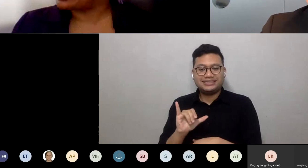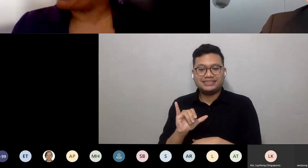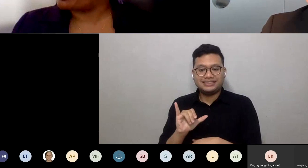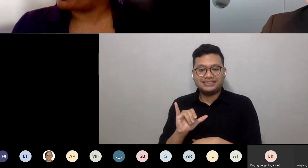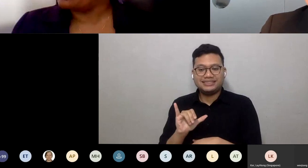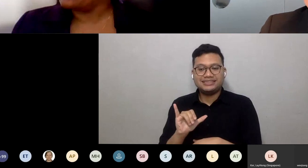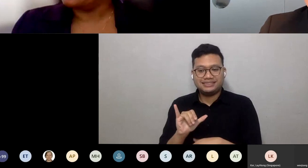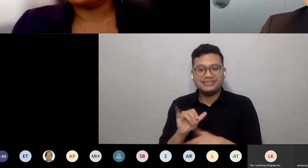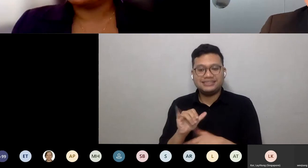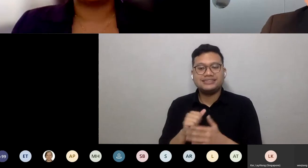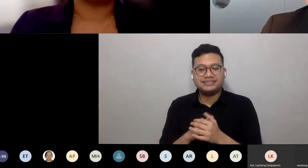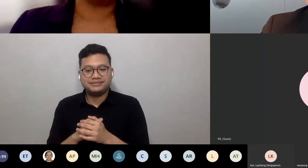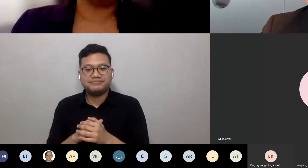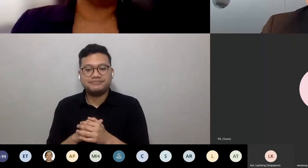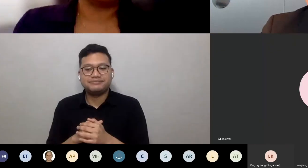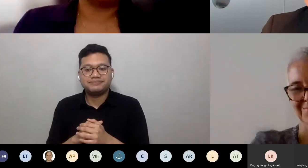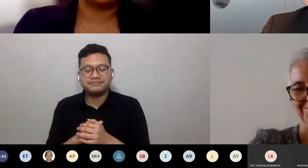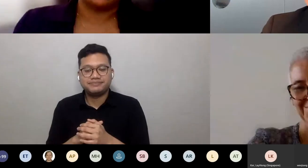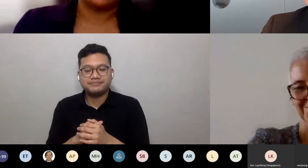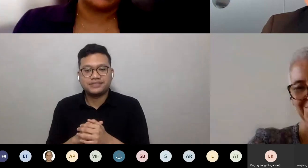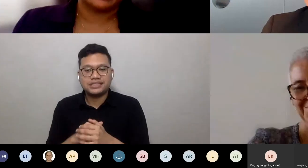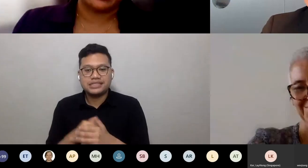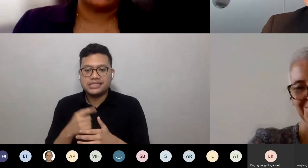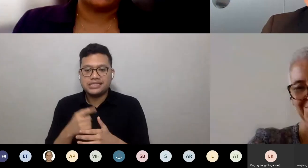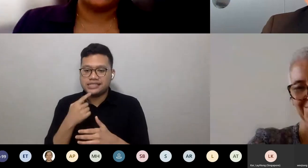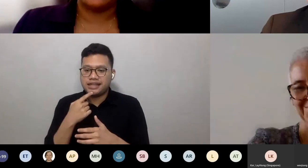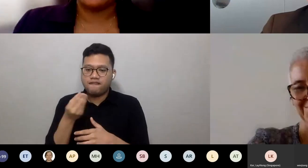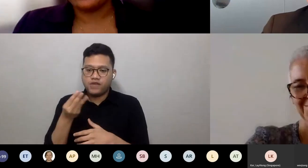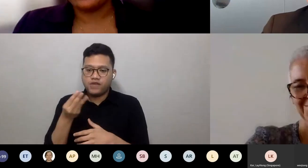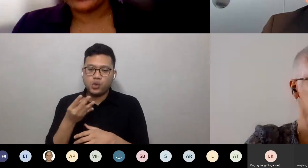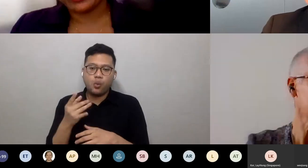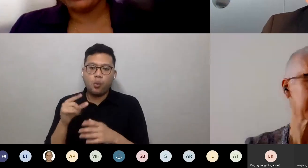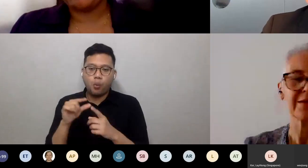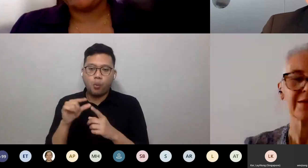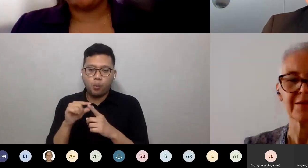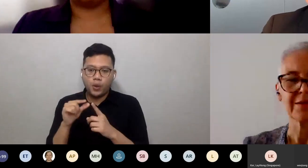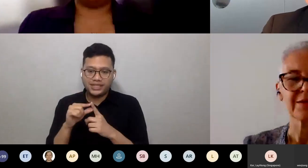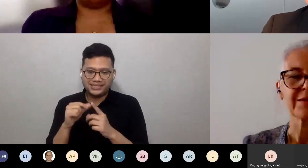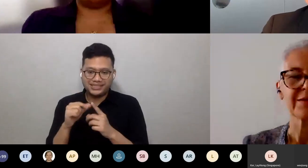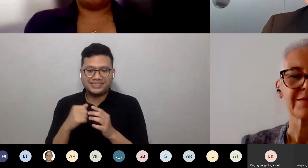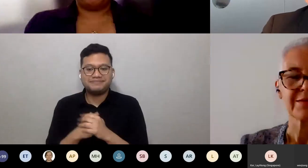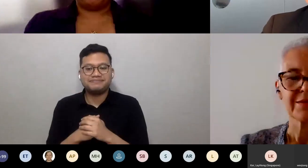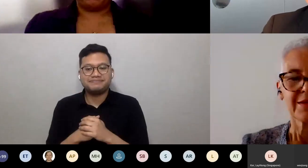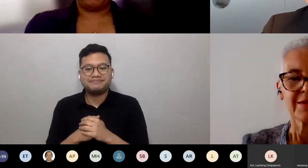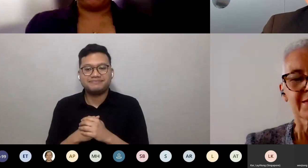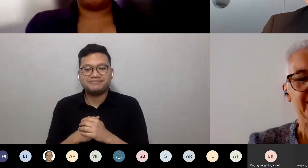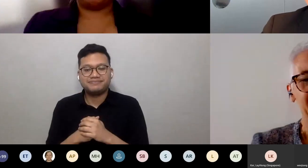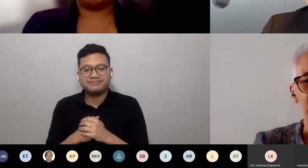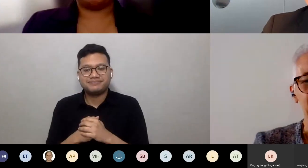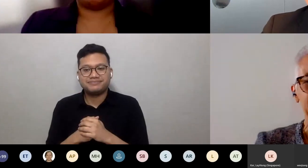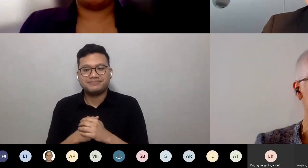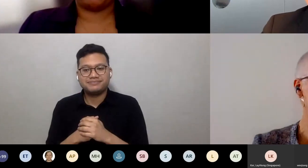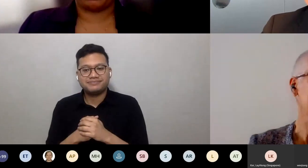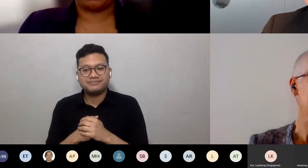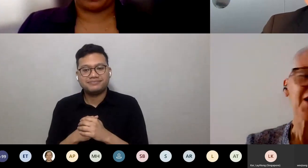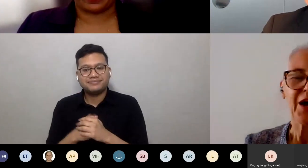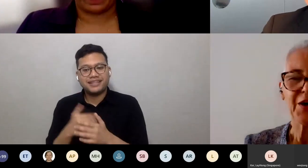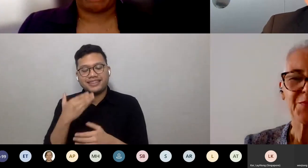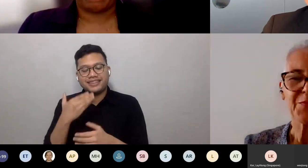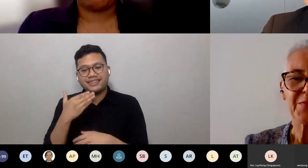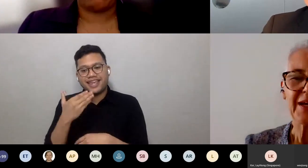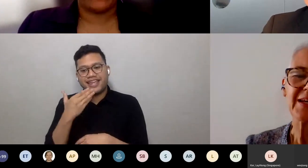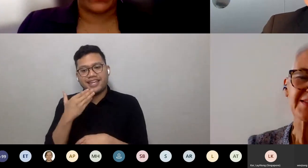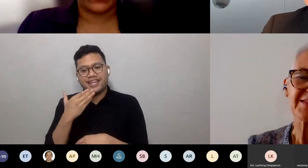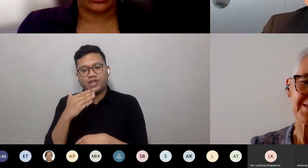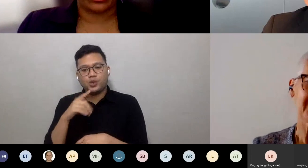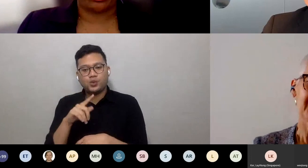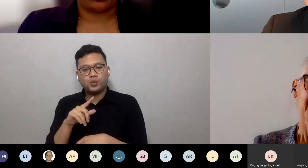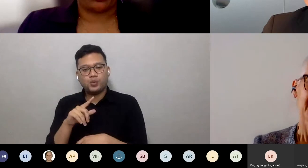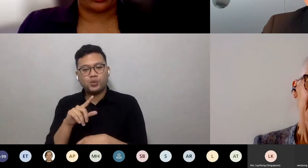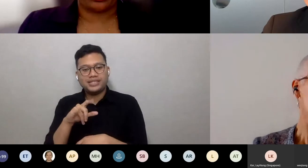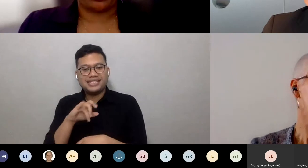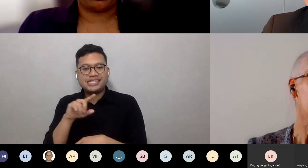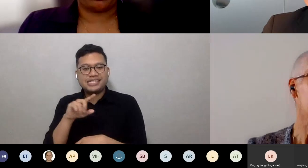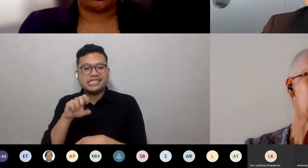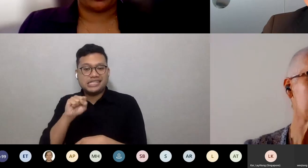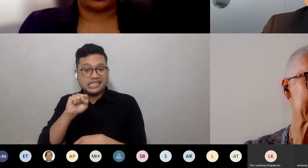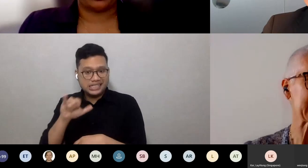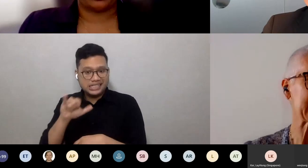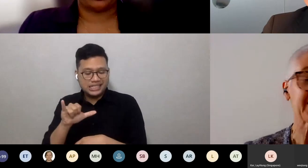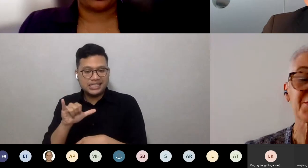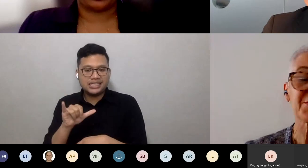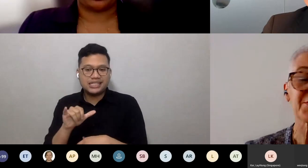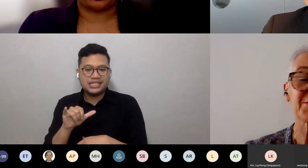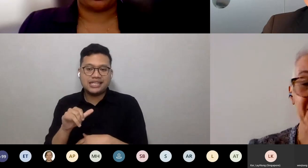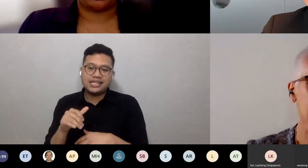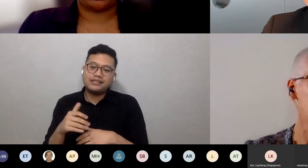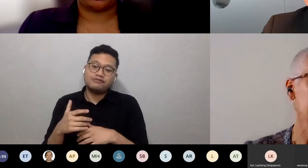of British Council Singapore, to say a few words in closing now. Lucy? Thank you, Lucy. And on